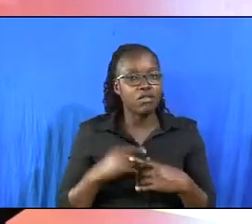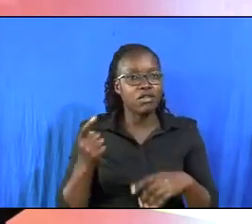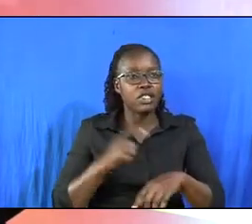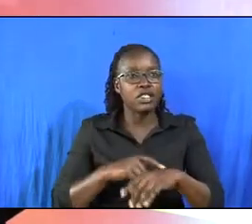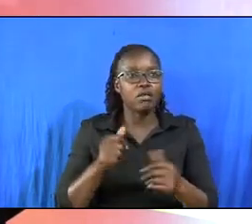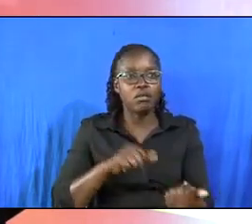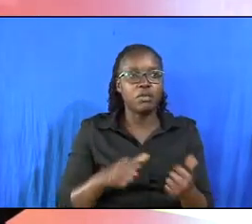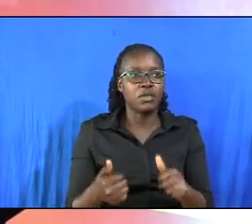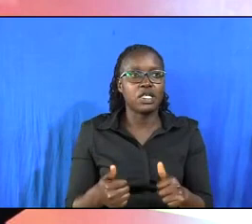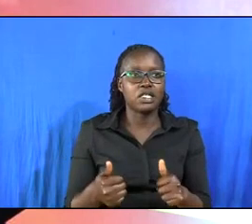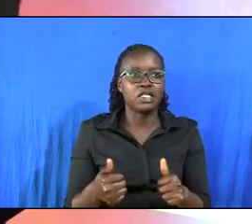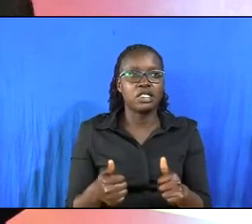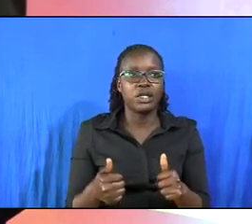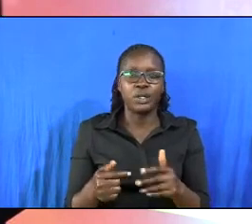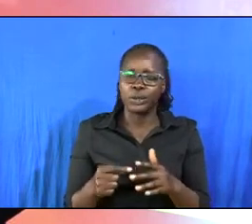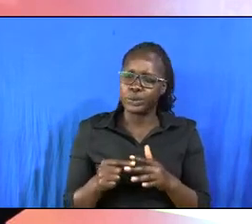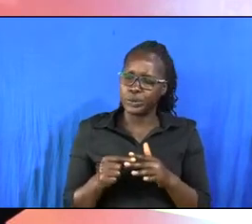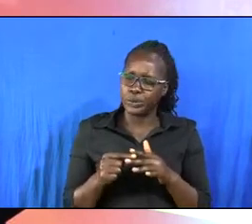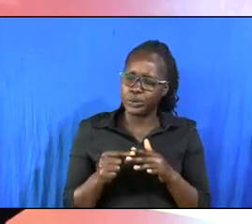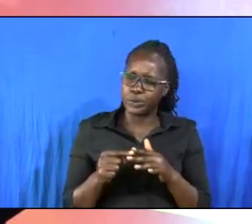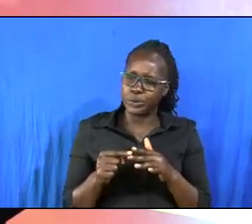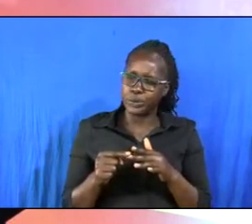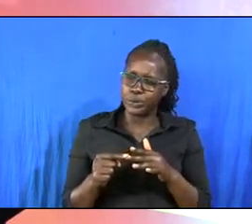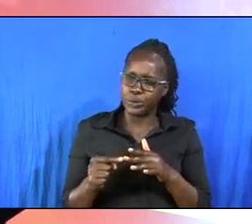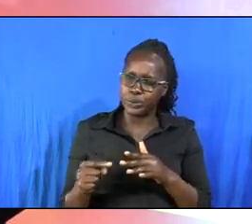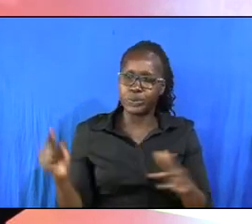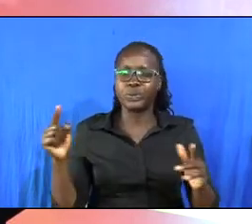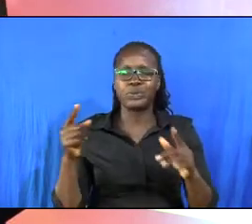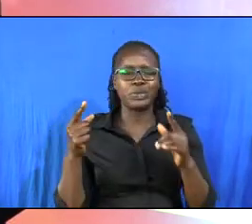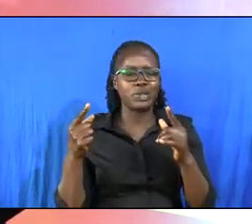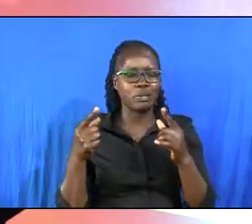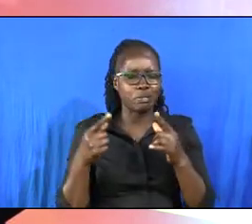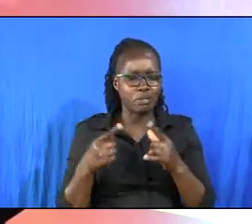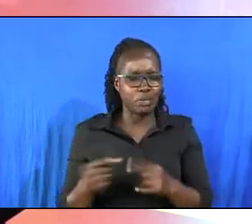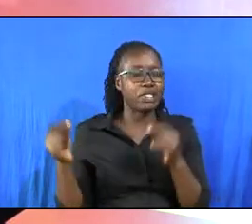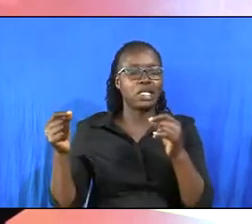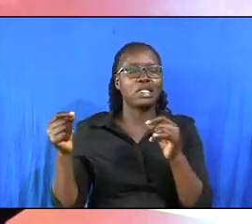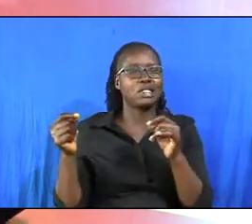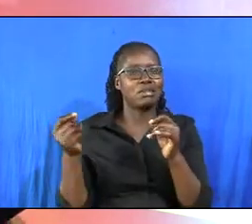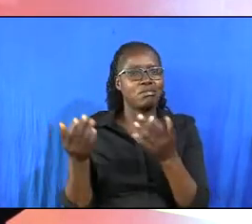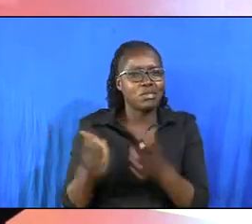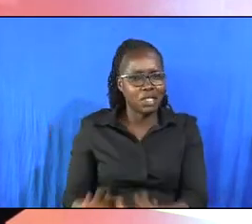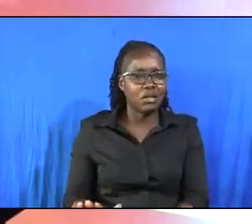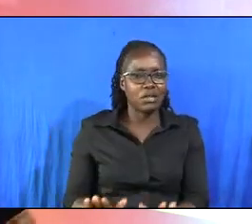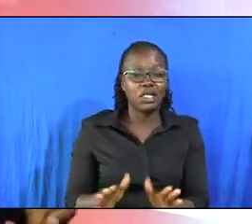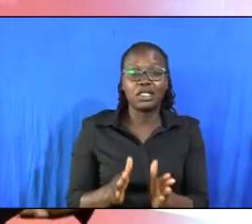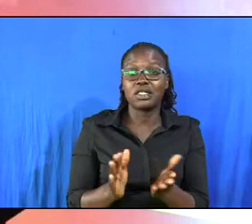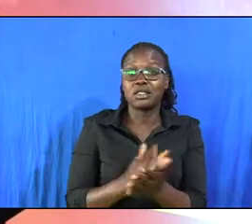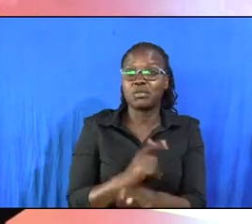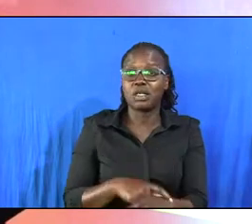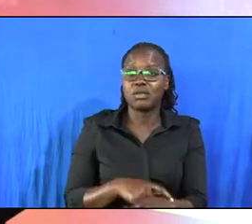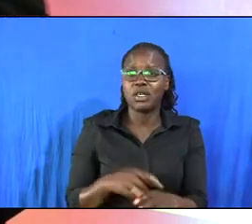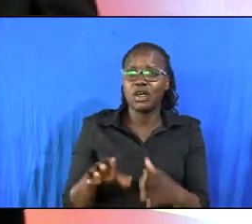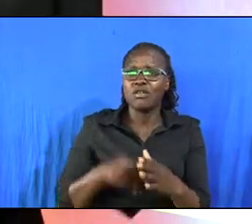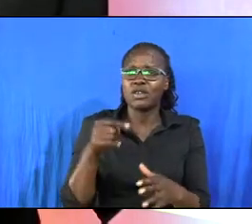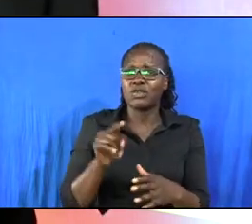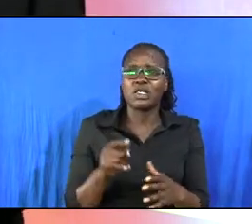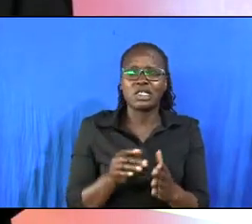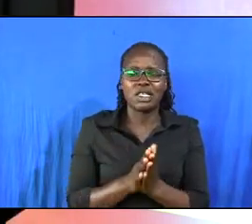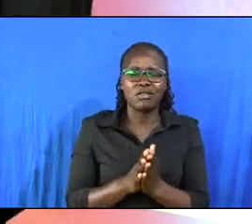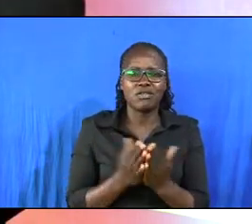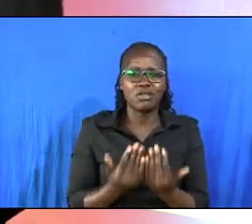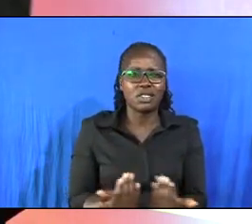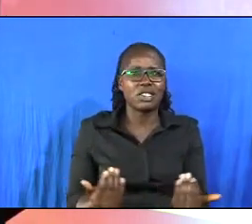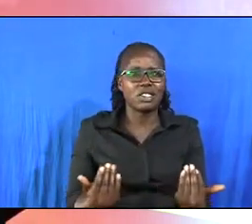it waned it has diminished it has gone down and and sometime you find yourself in a